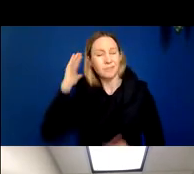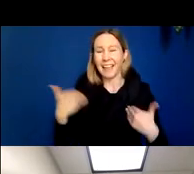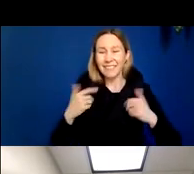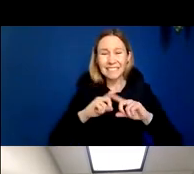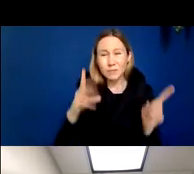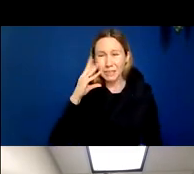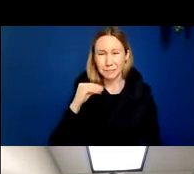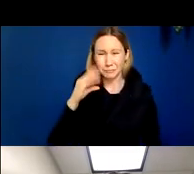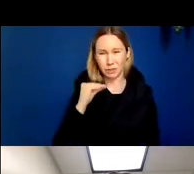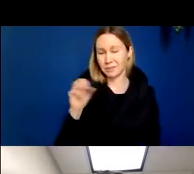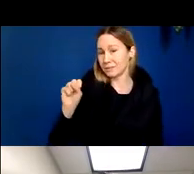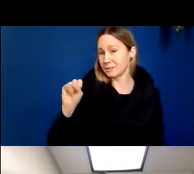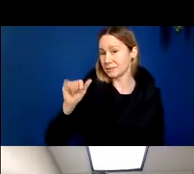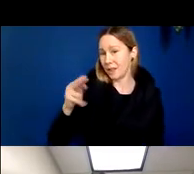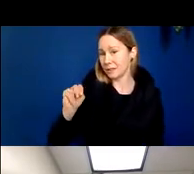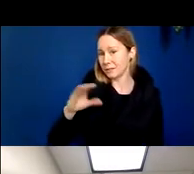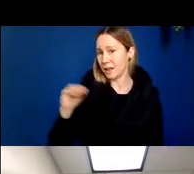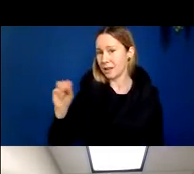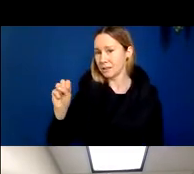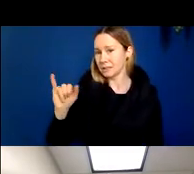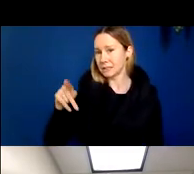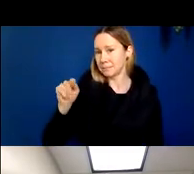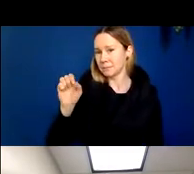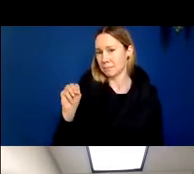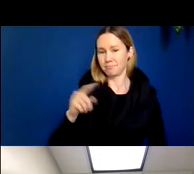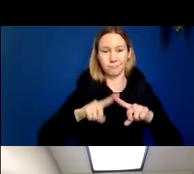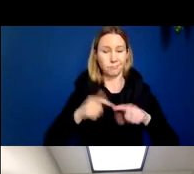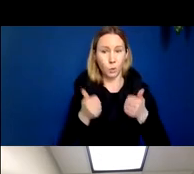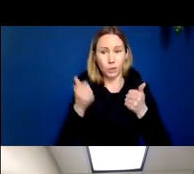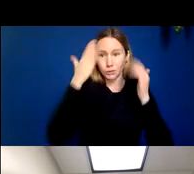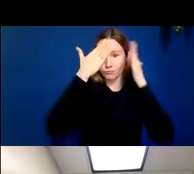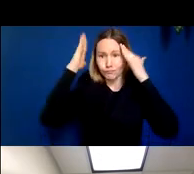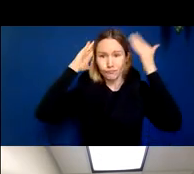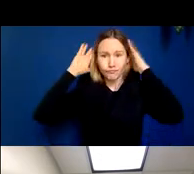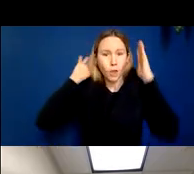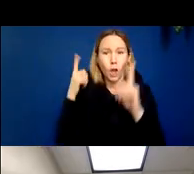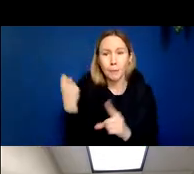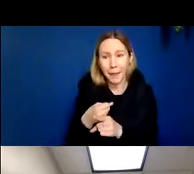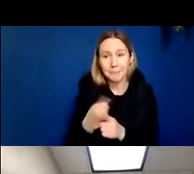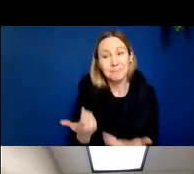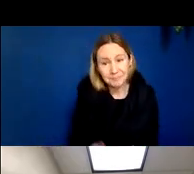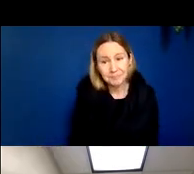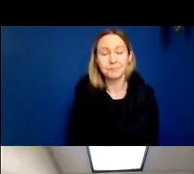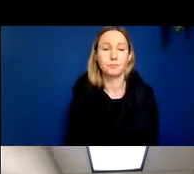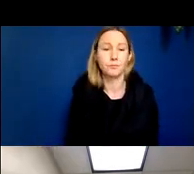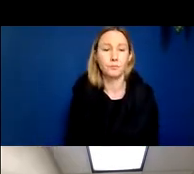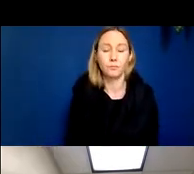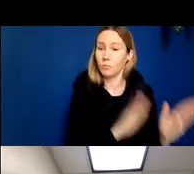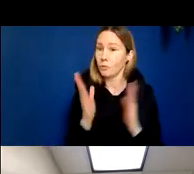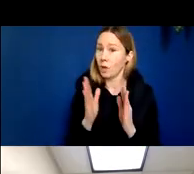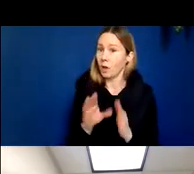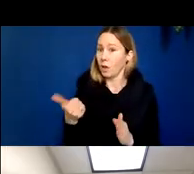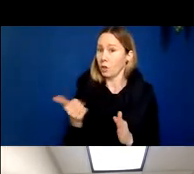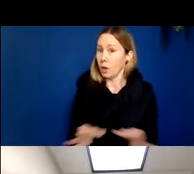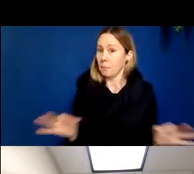symptoms of these diseases, right, by virtue of what parts of the brain are being attacked. The other principle to understand is that if you